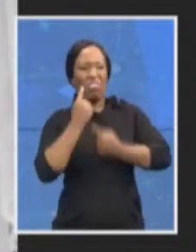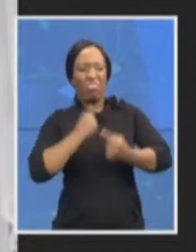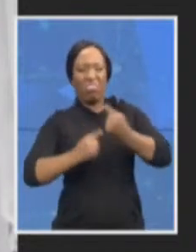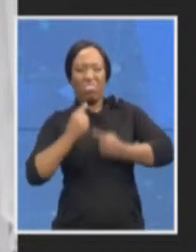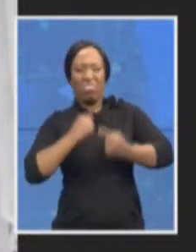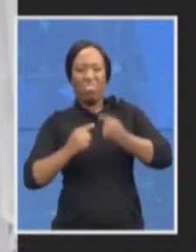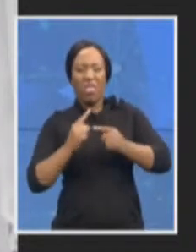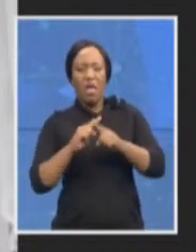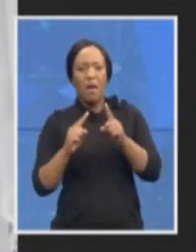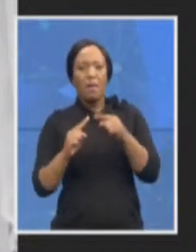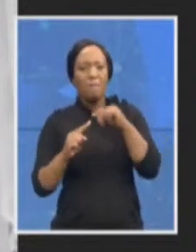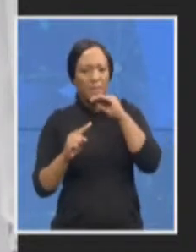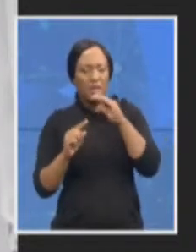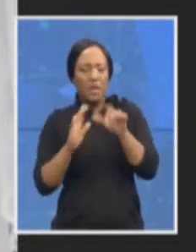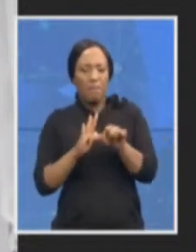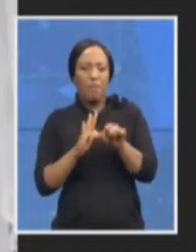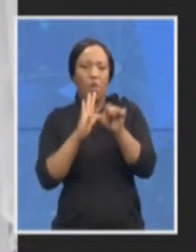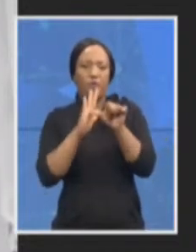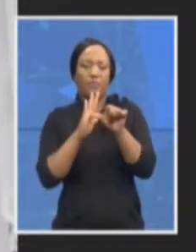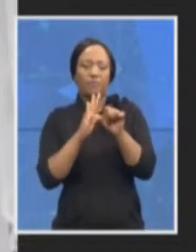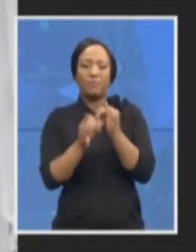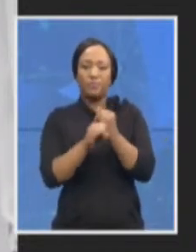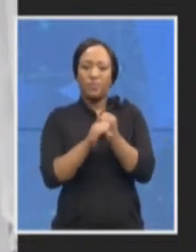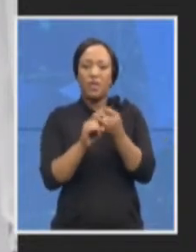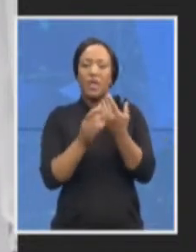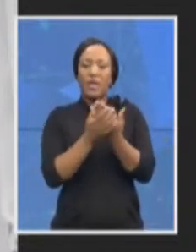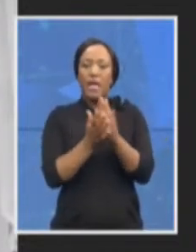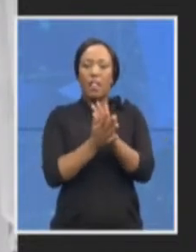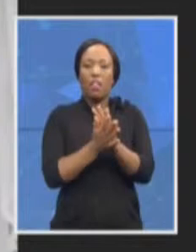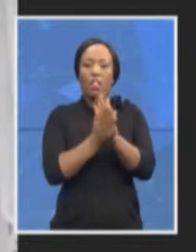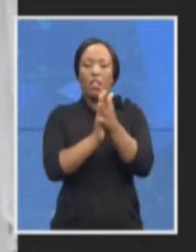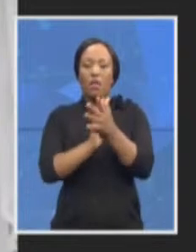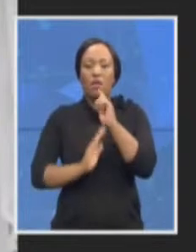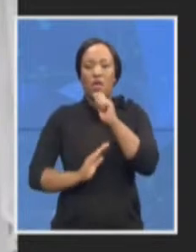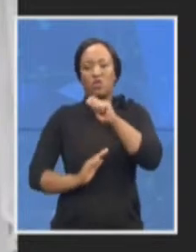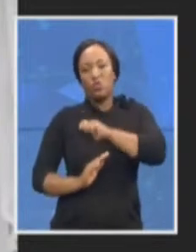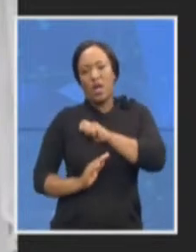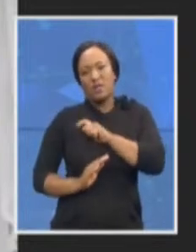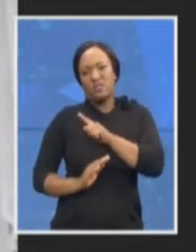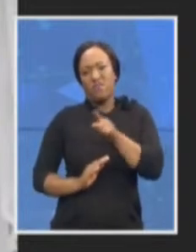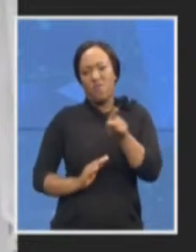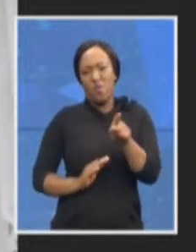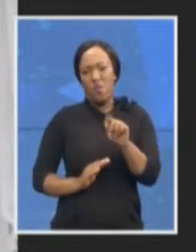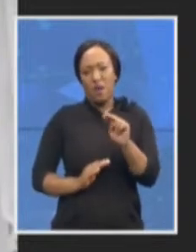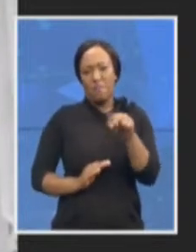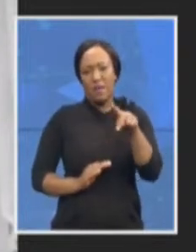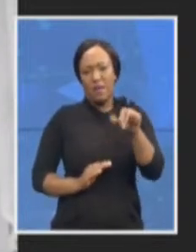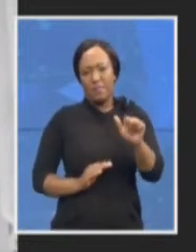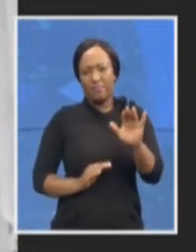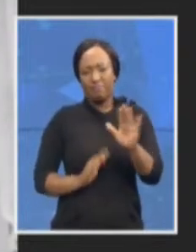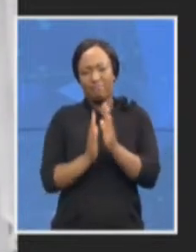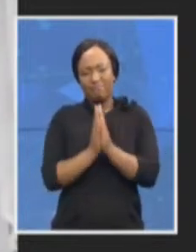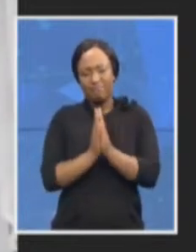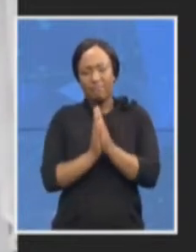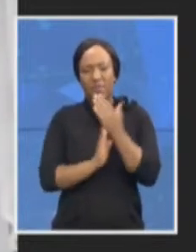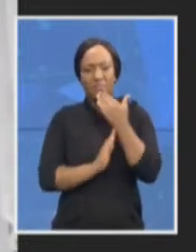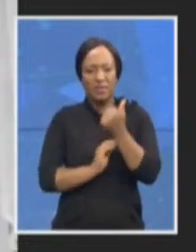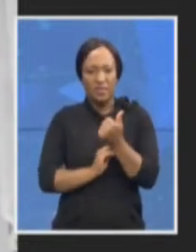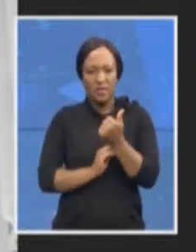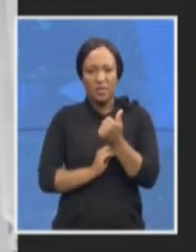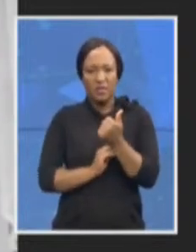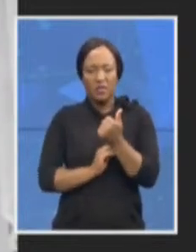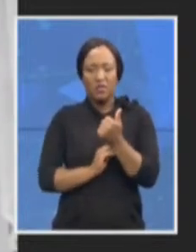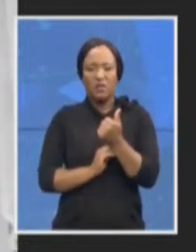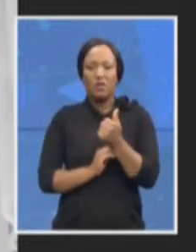damage trust in these important institutions so again I really plead for responsible reporting particularly